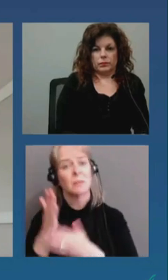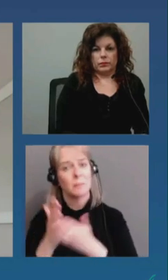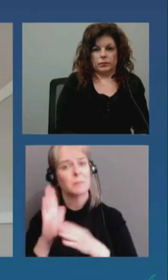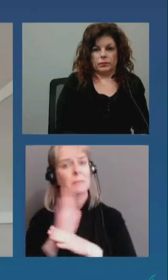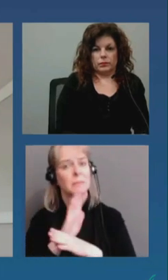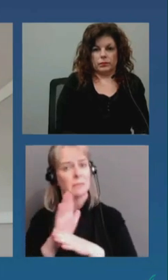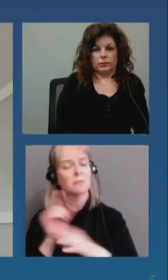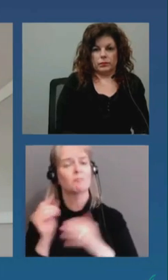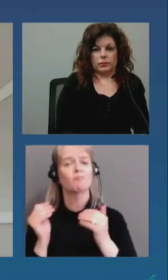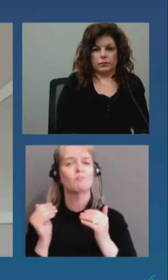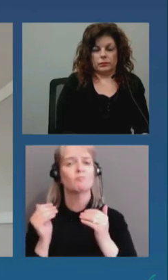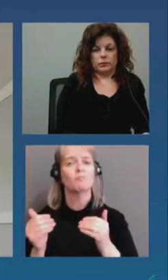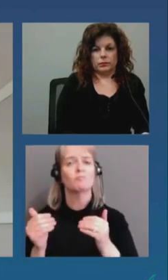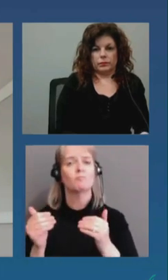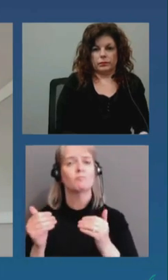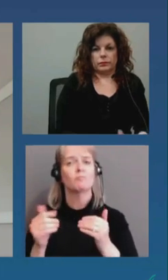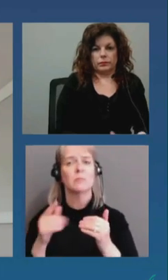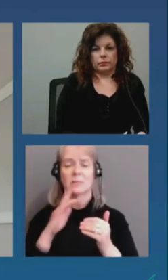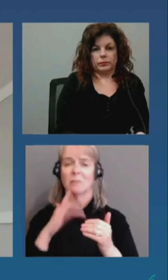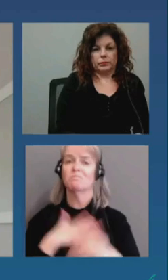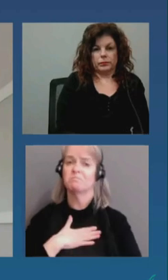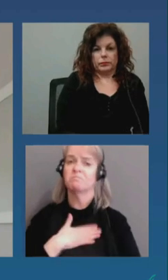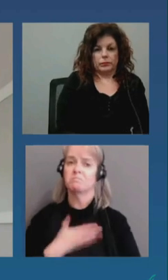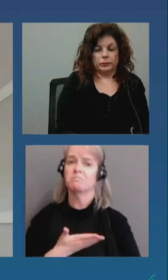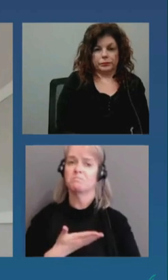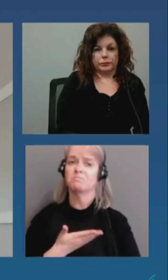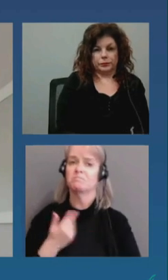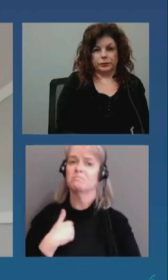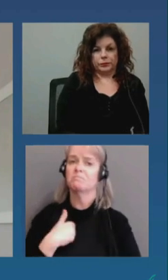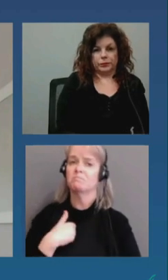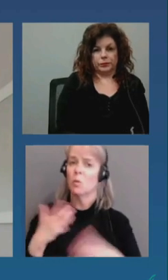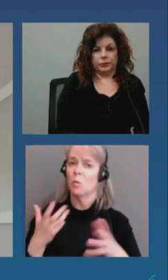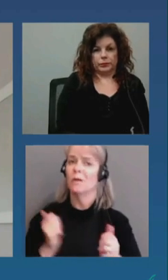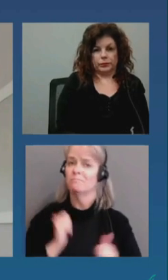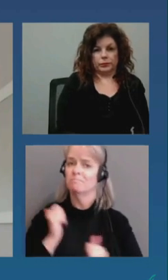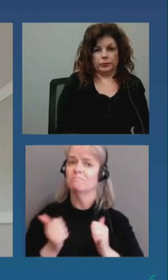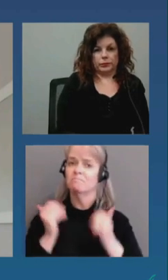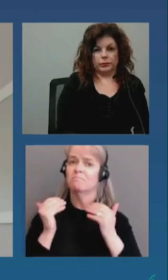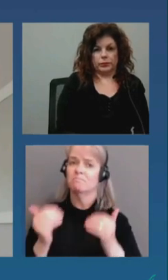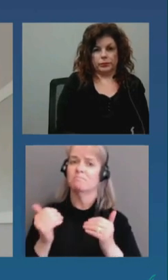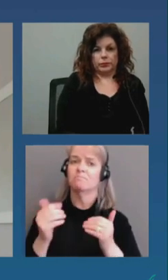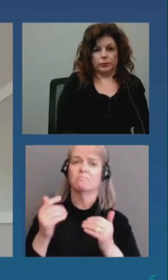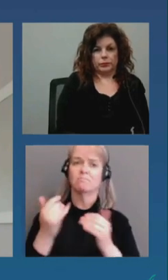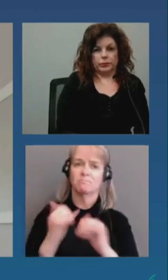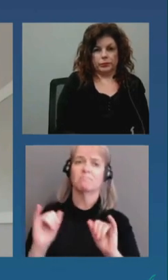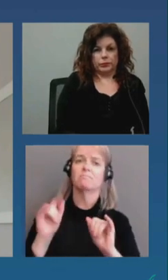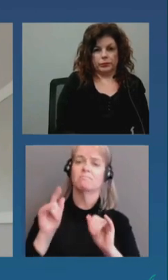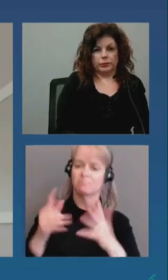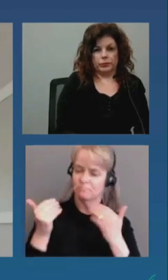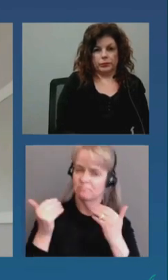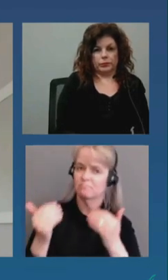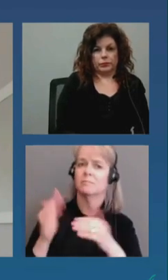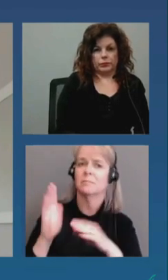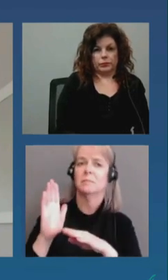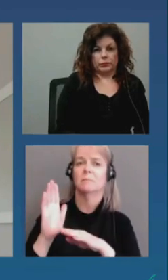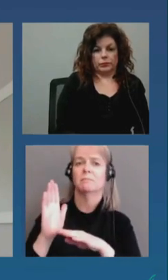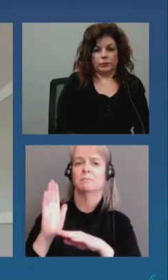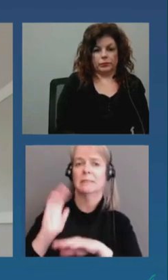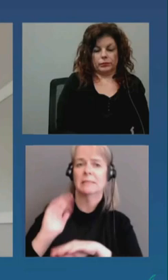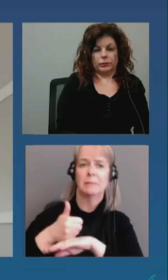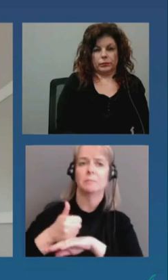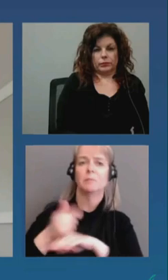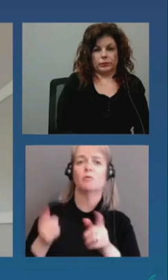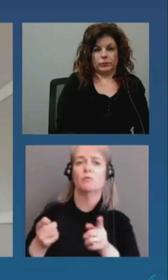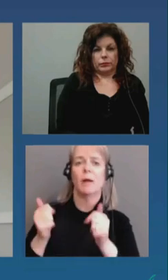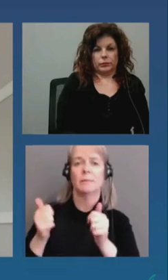indicating they're willing to do this and want to move ahead. And I think this is good. I think the more testing we